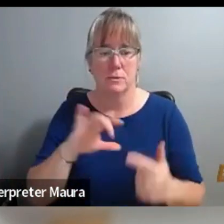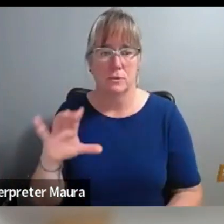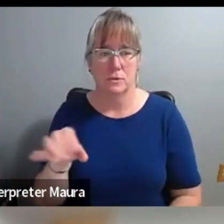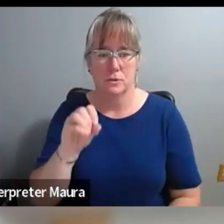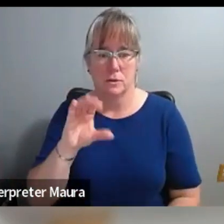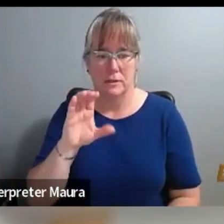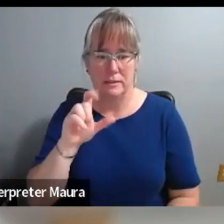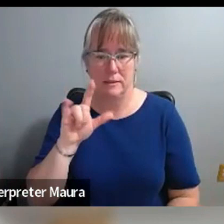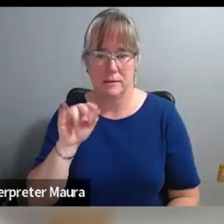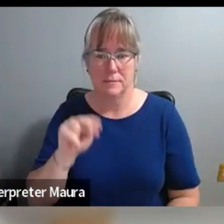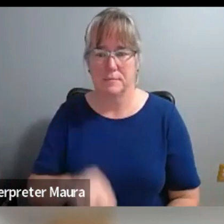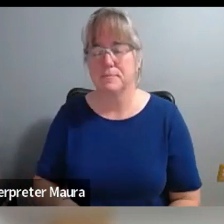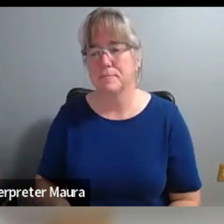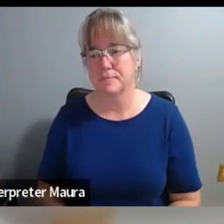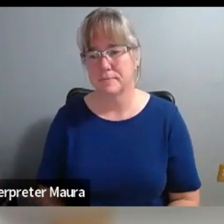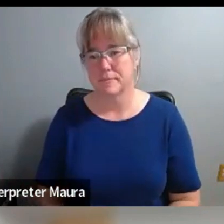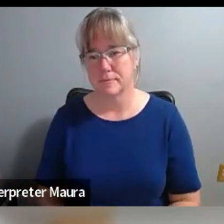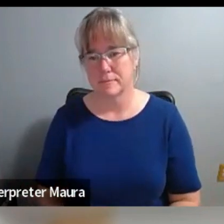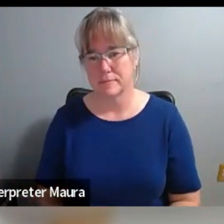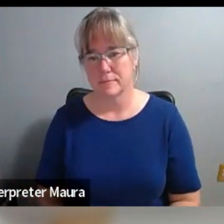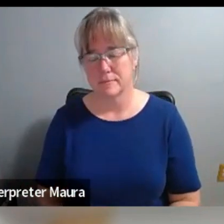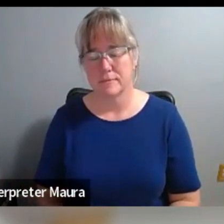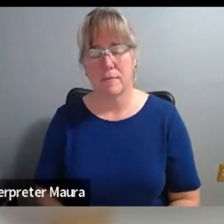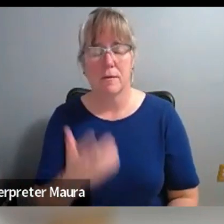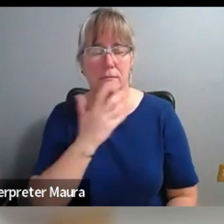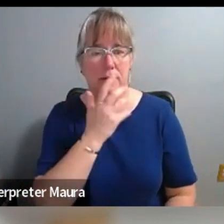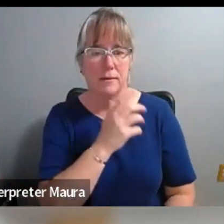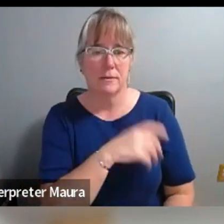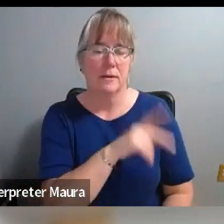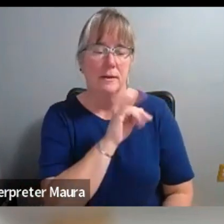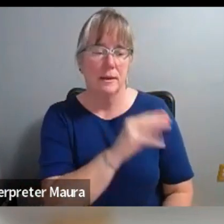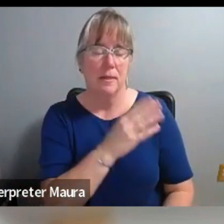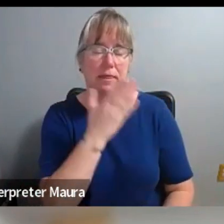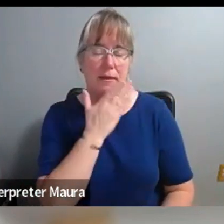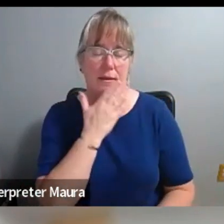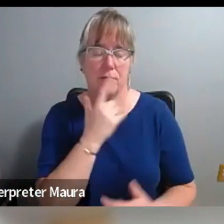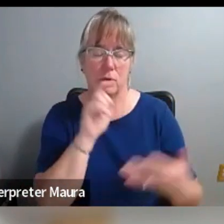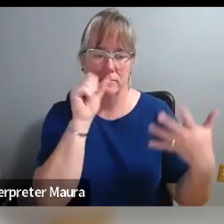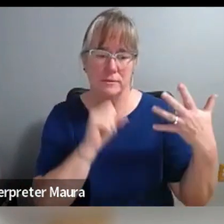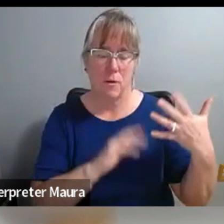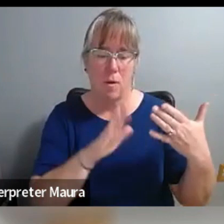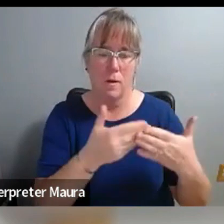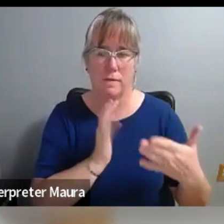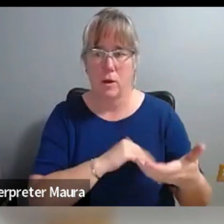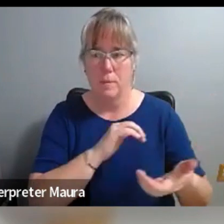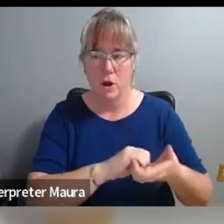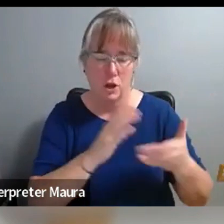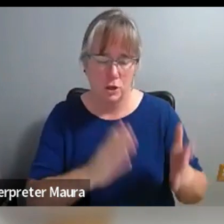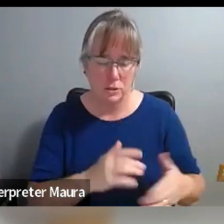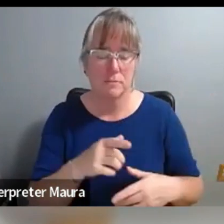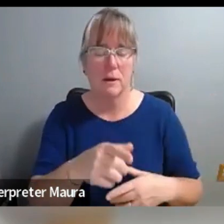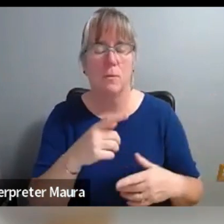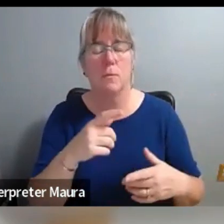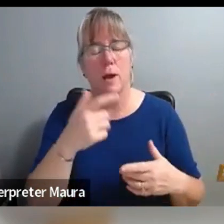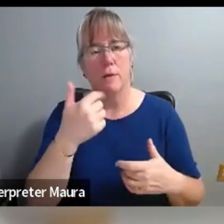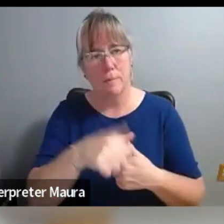Thanks, Kim. Listening to you say all the names of our partners made me remember a conversation that we had, probably many conversations that we had, about the power